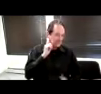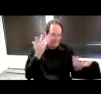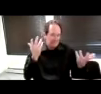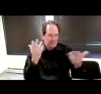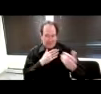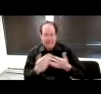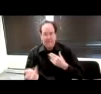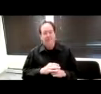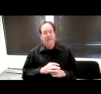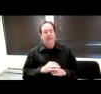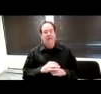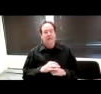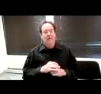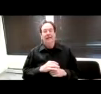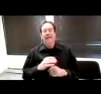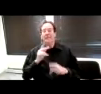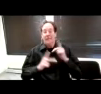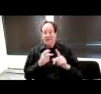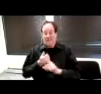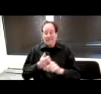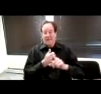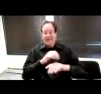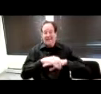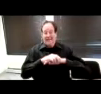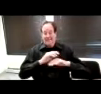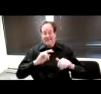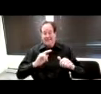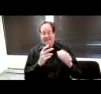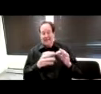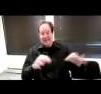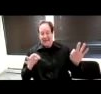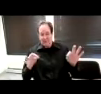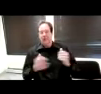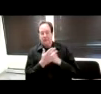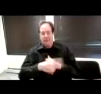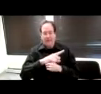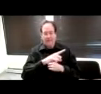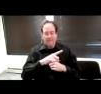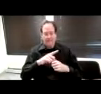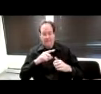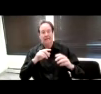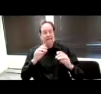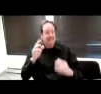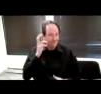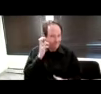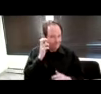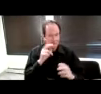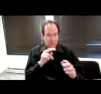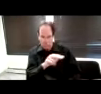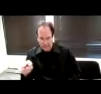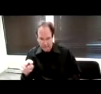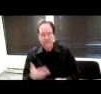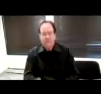people for whom English is a second language. It helps improve comprehension and understanding of what's being said.